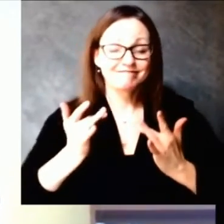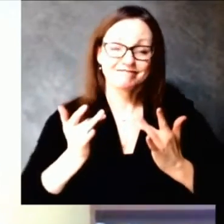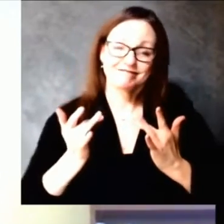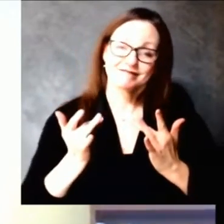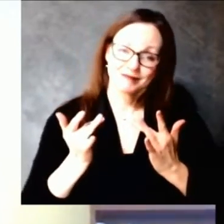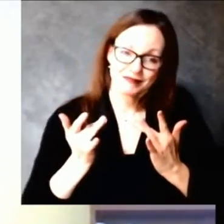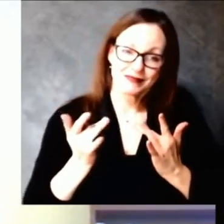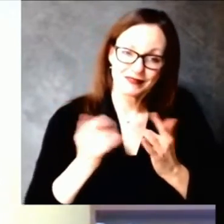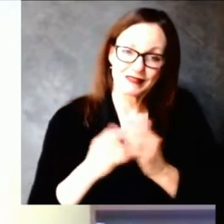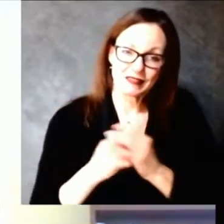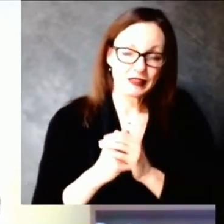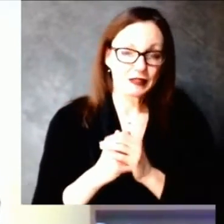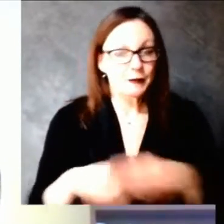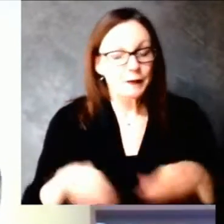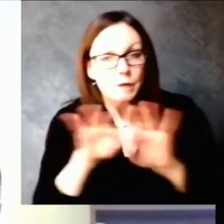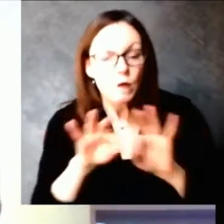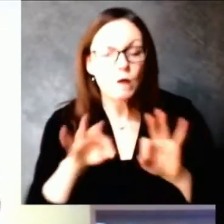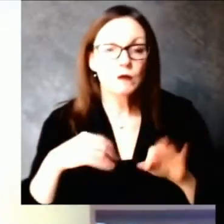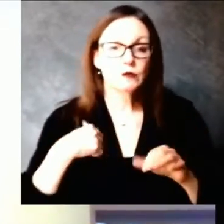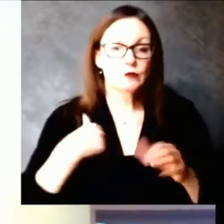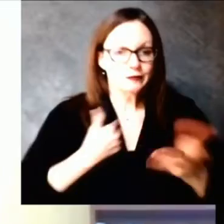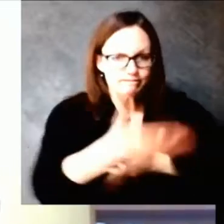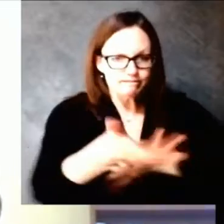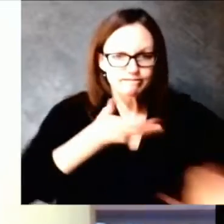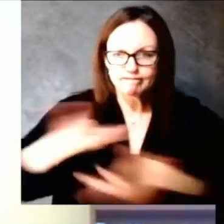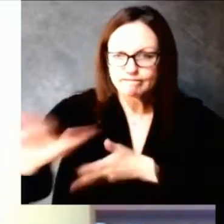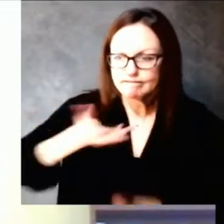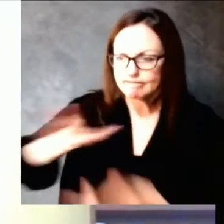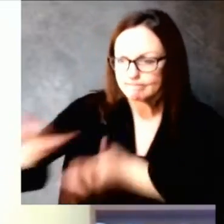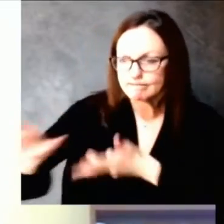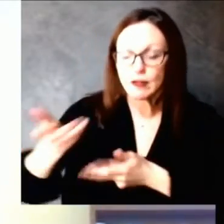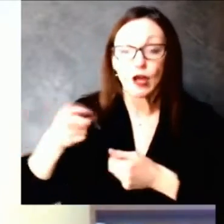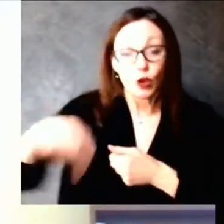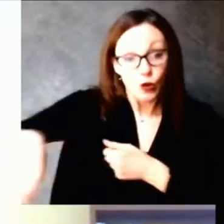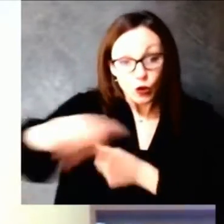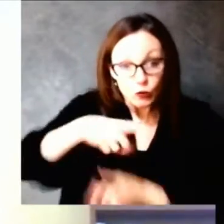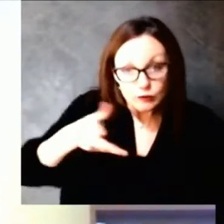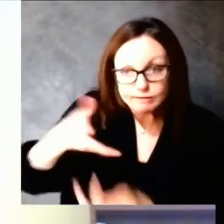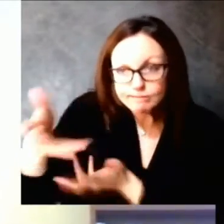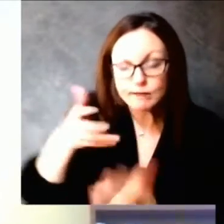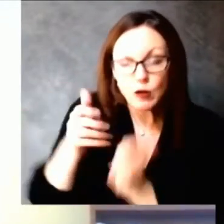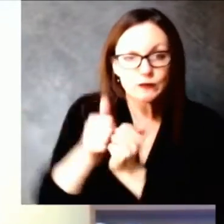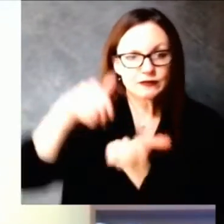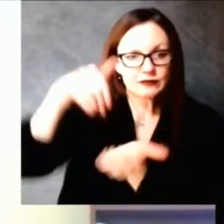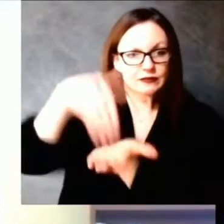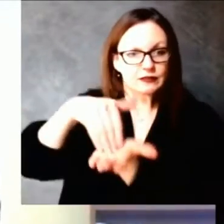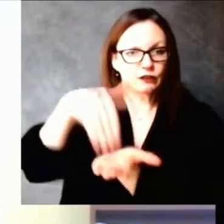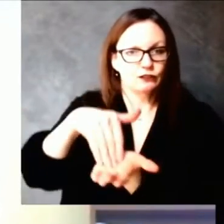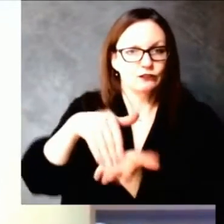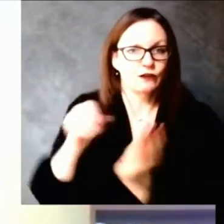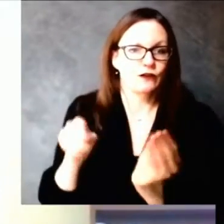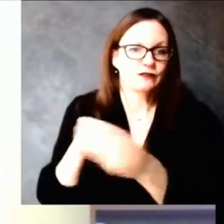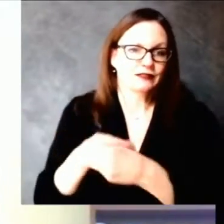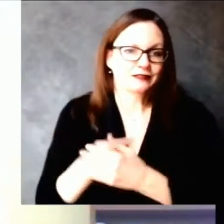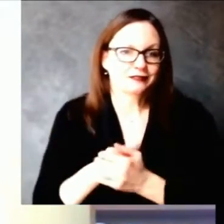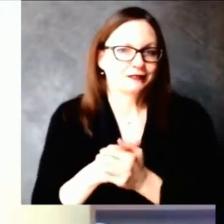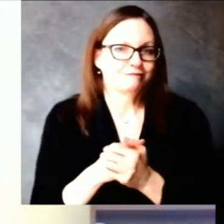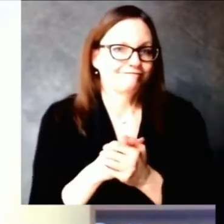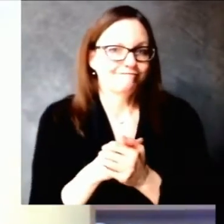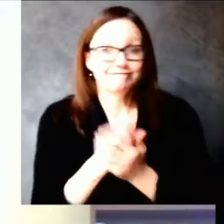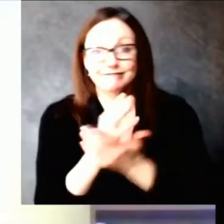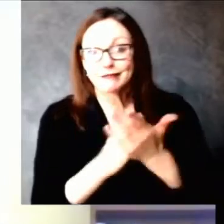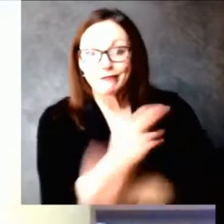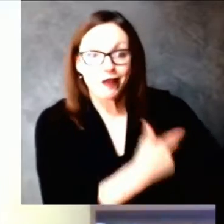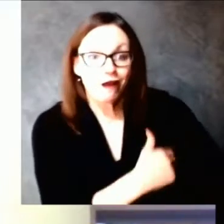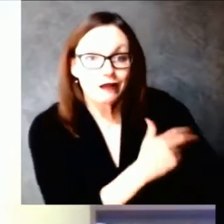about being down to their last few vaccines when they've got appointments made. And that's true whether you're a big health system,